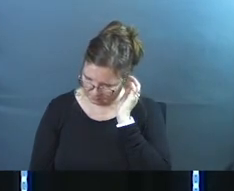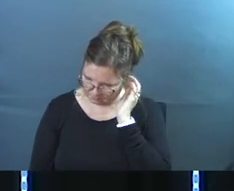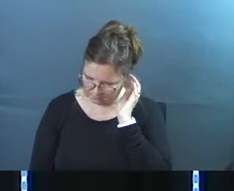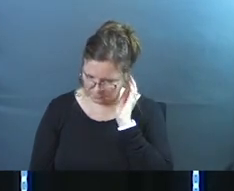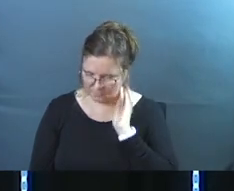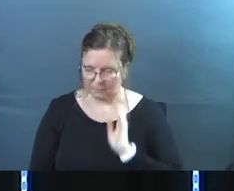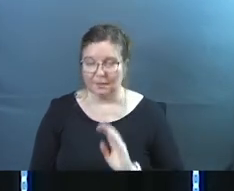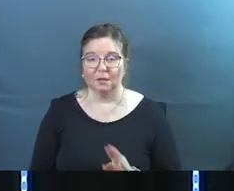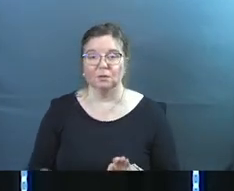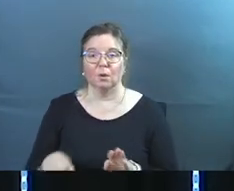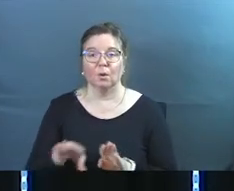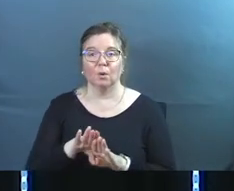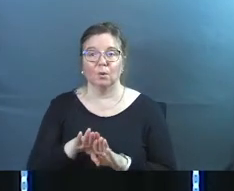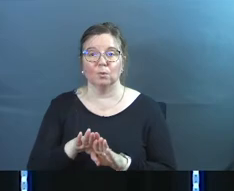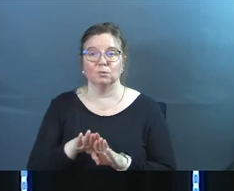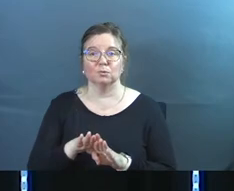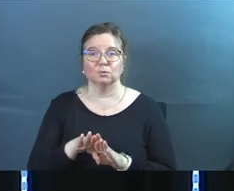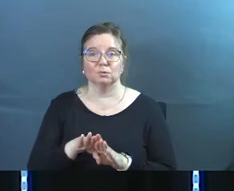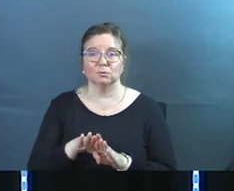just to close this out I